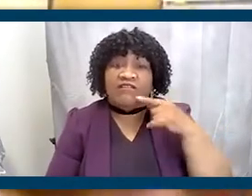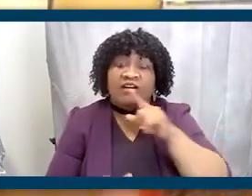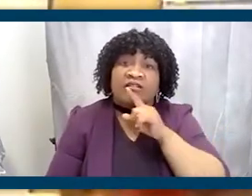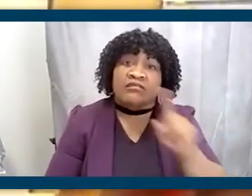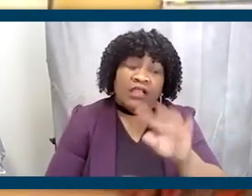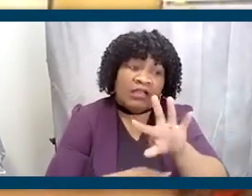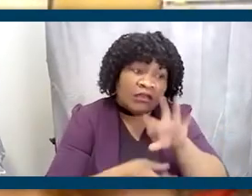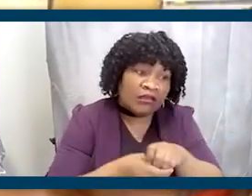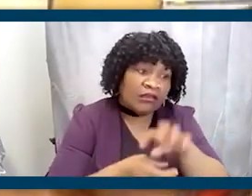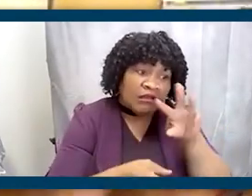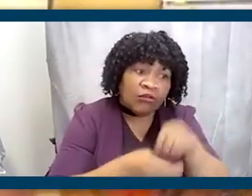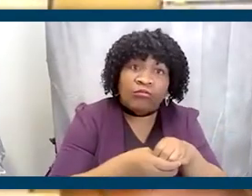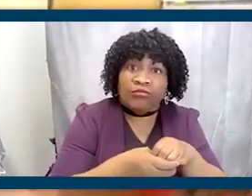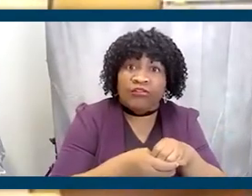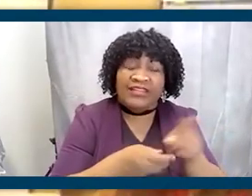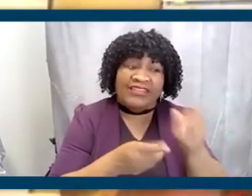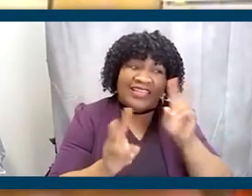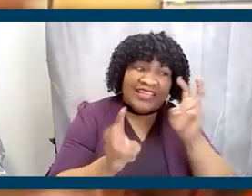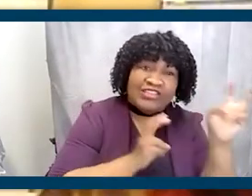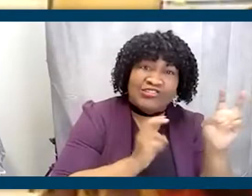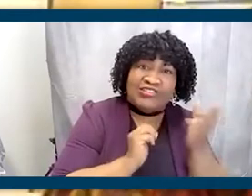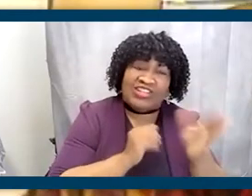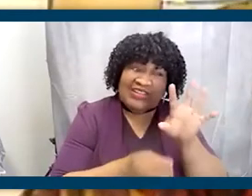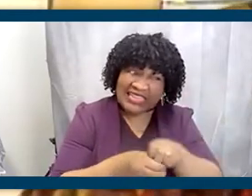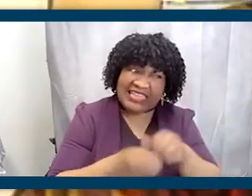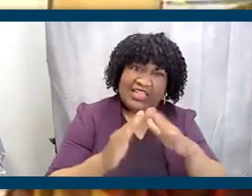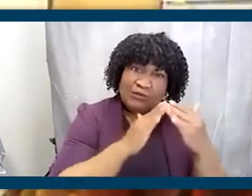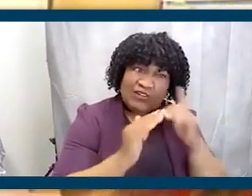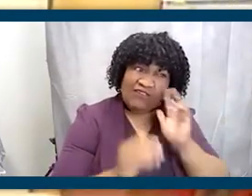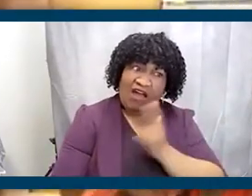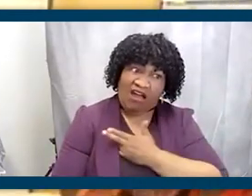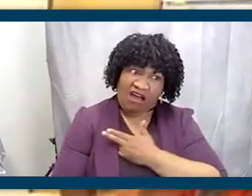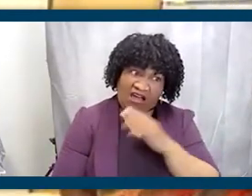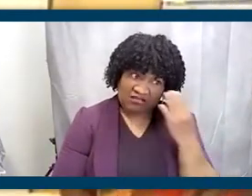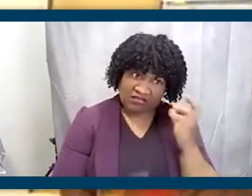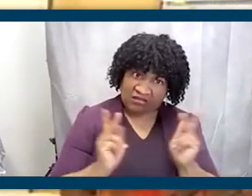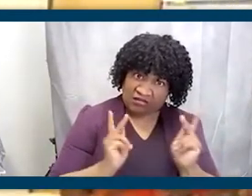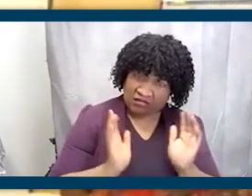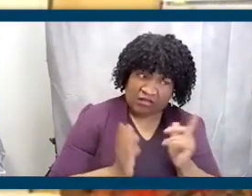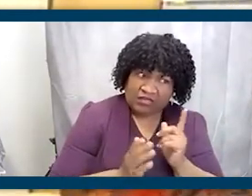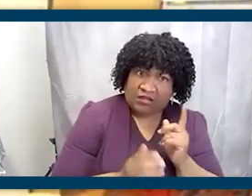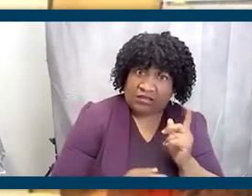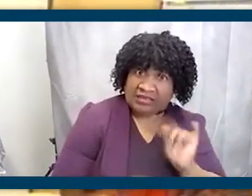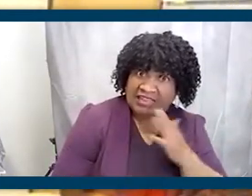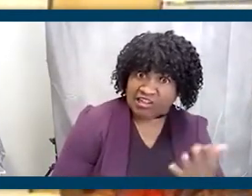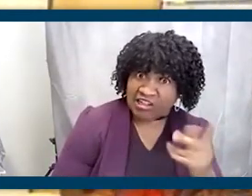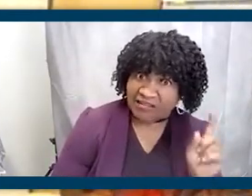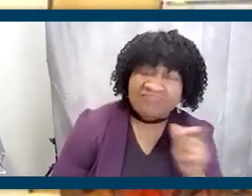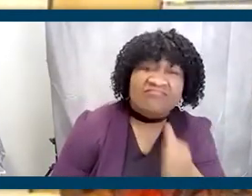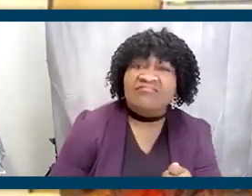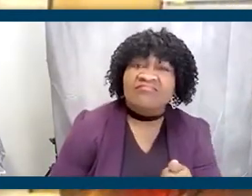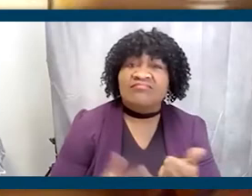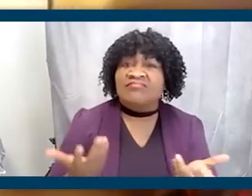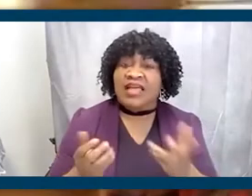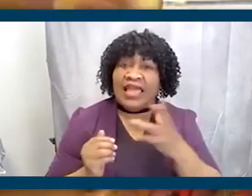incorporating, uh, the issues that are there in the community for us, then what good was that? What good was that? You know,